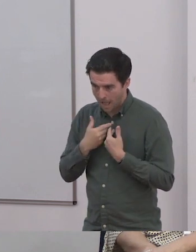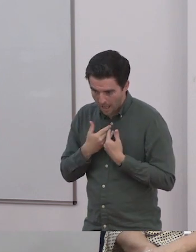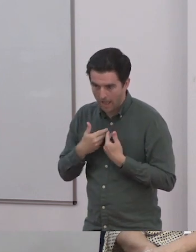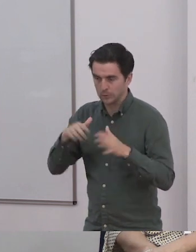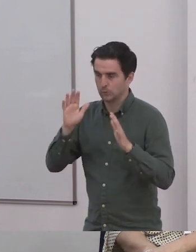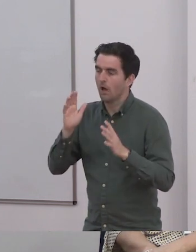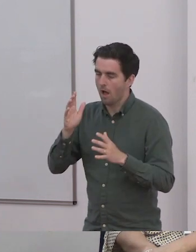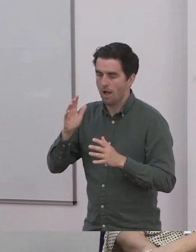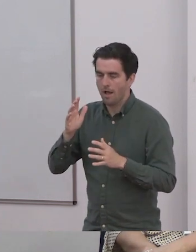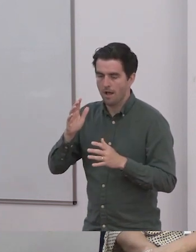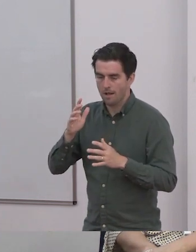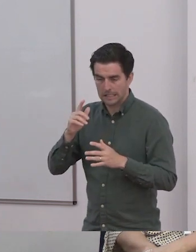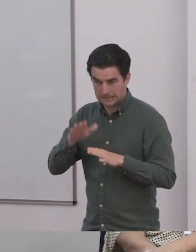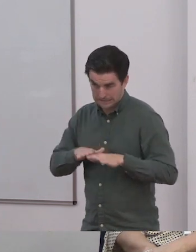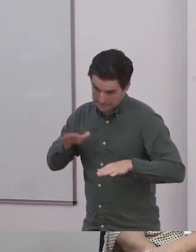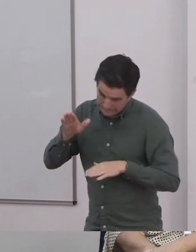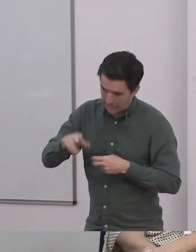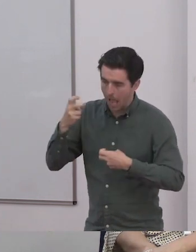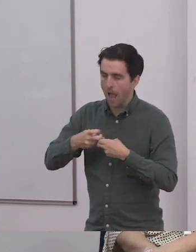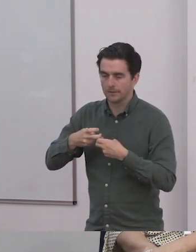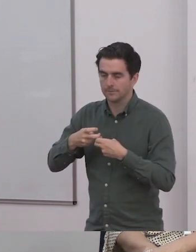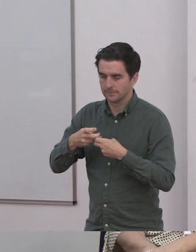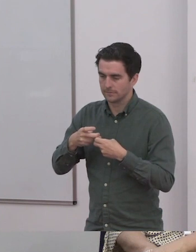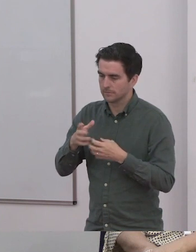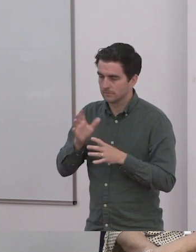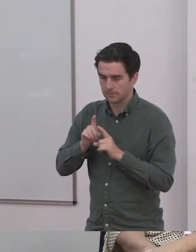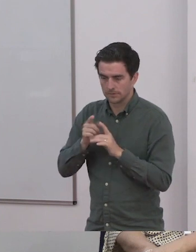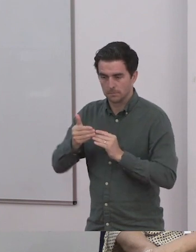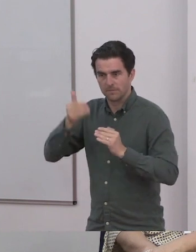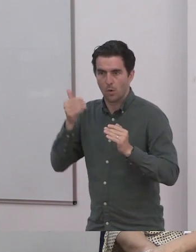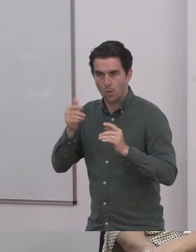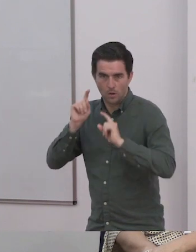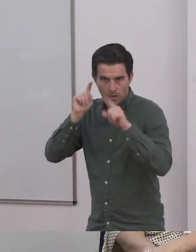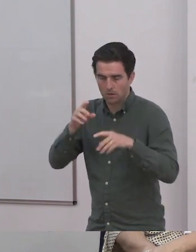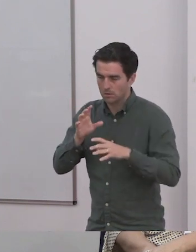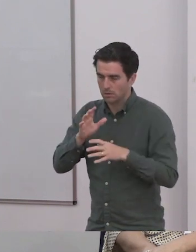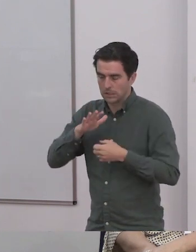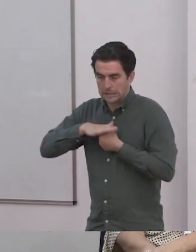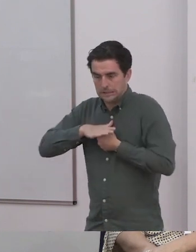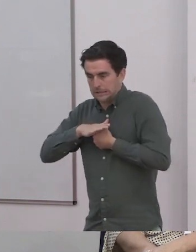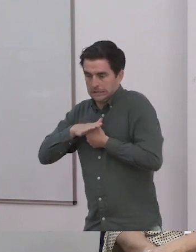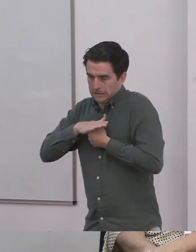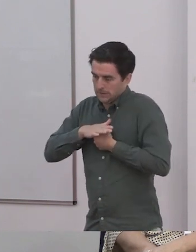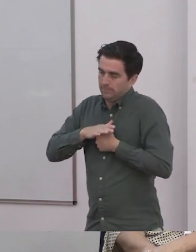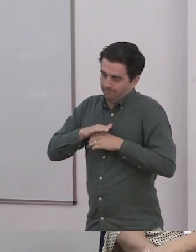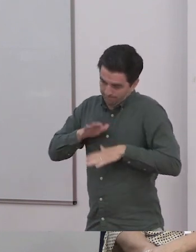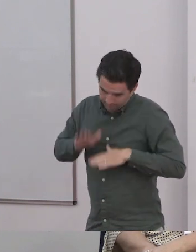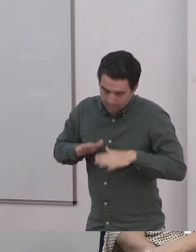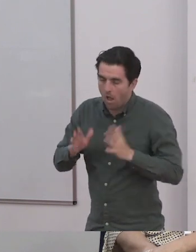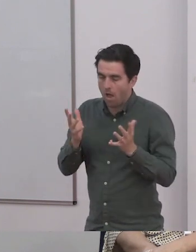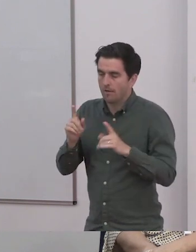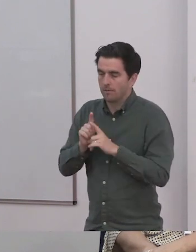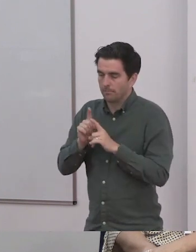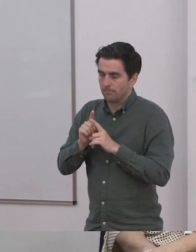But now I am in it. It's a lot easier. The first step of anything is